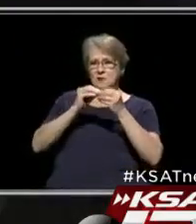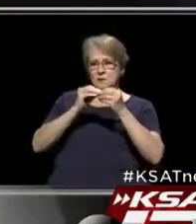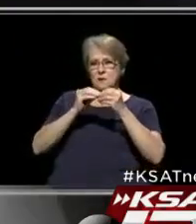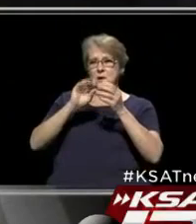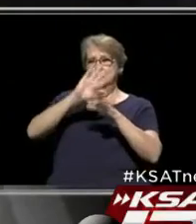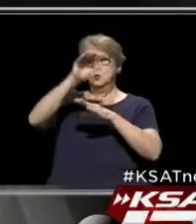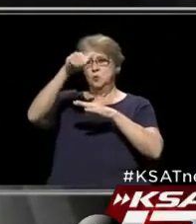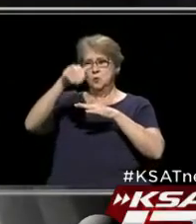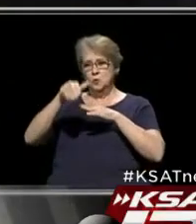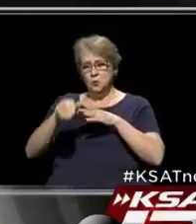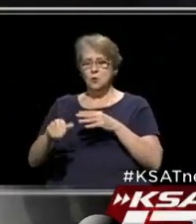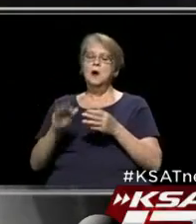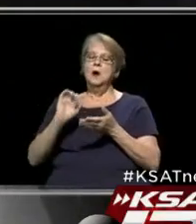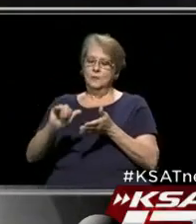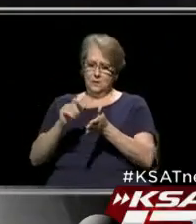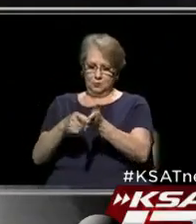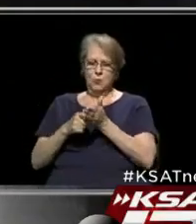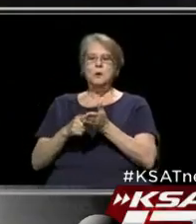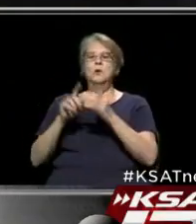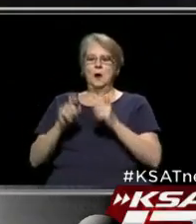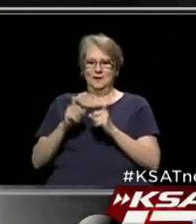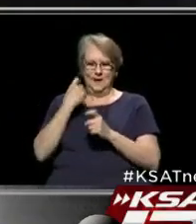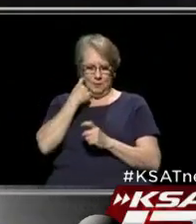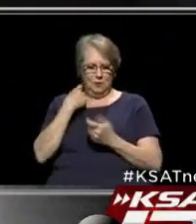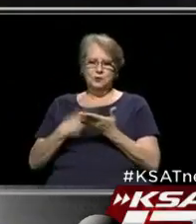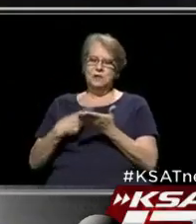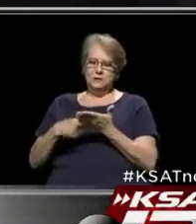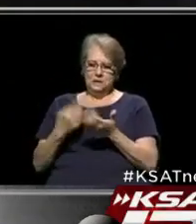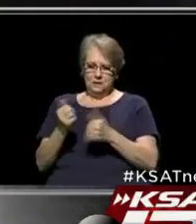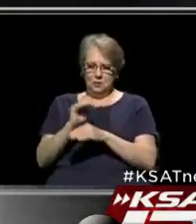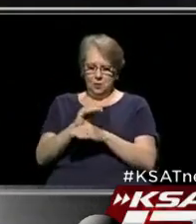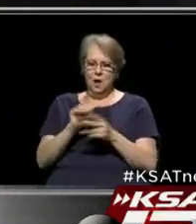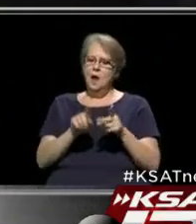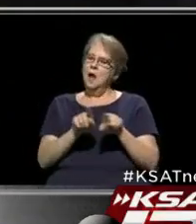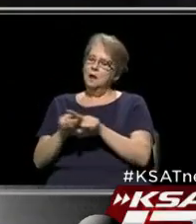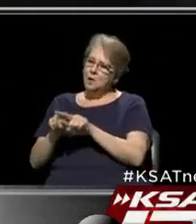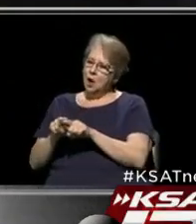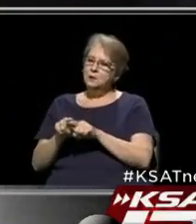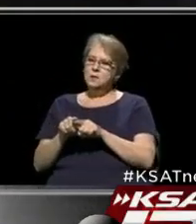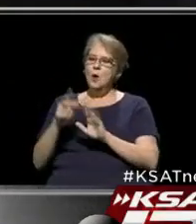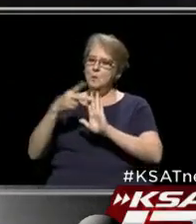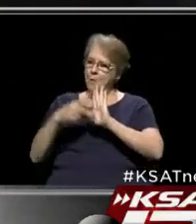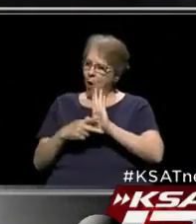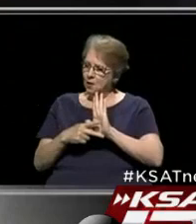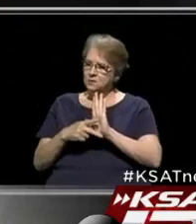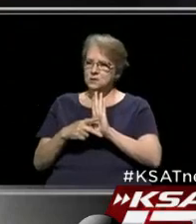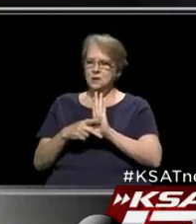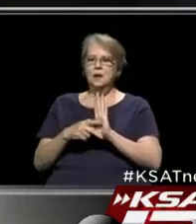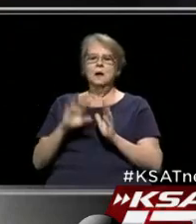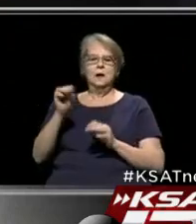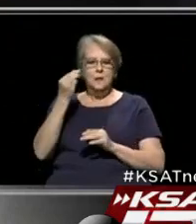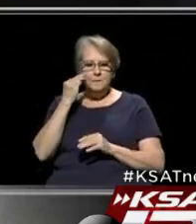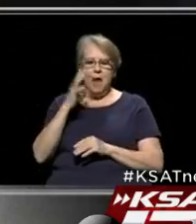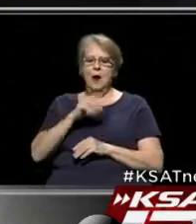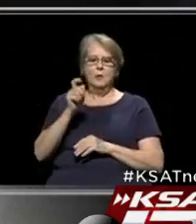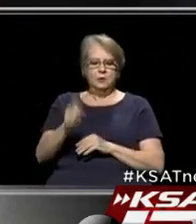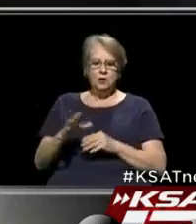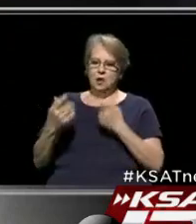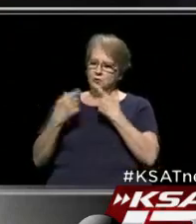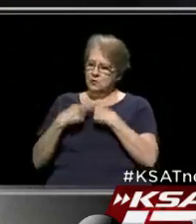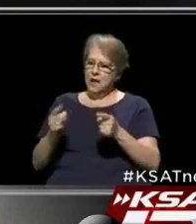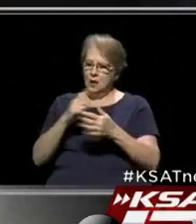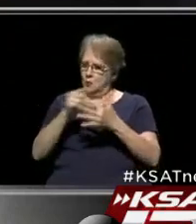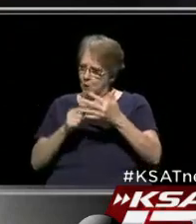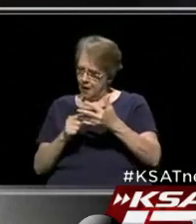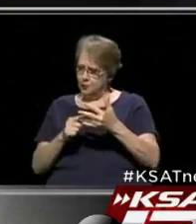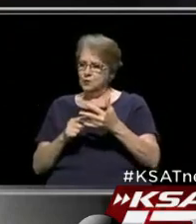is going to require the testing that we've just been talking about tonight as well as doing policy. So the mayor and the judge's declarations that